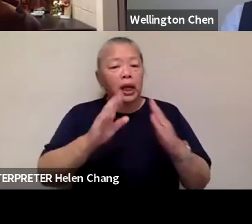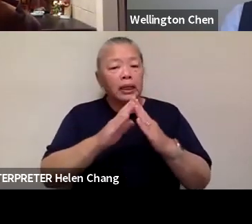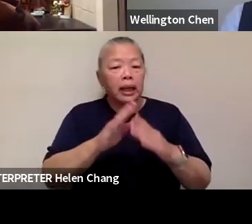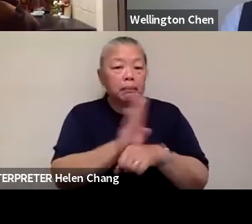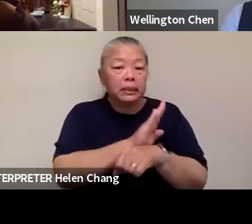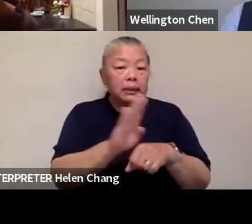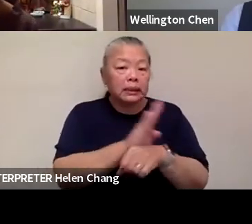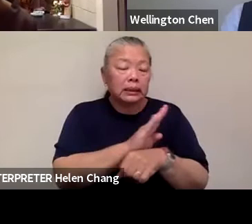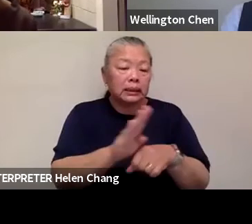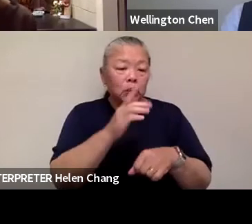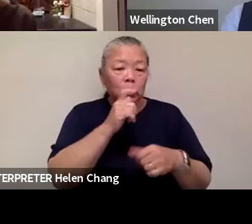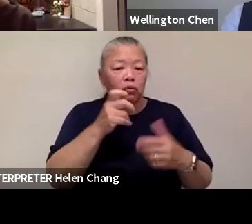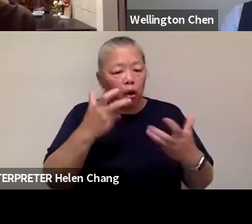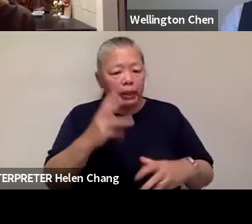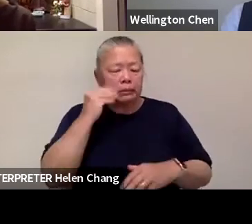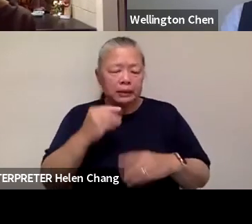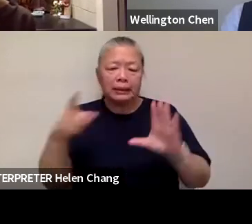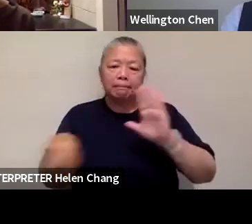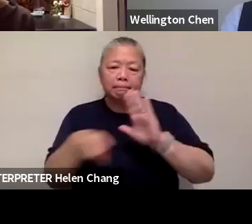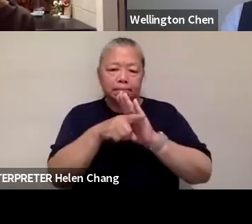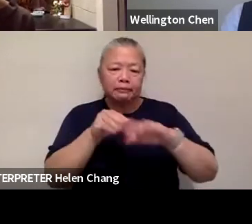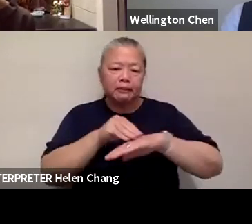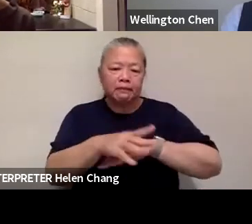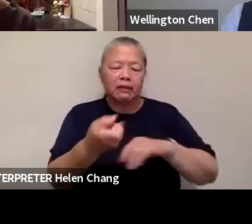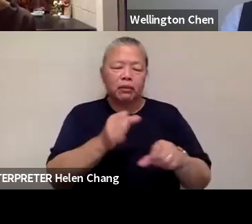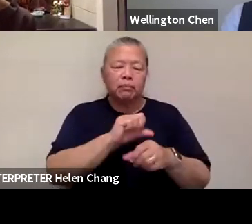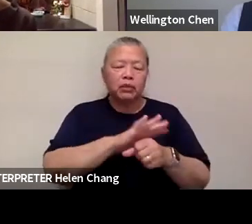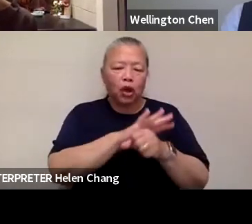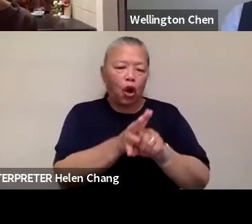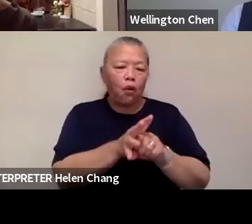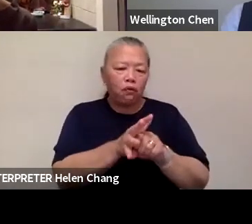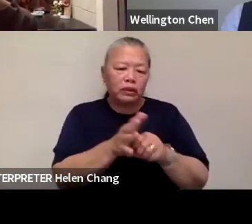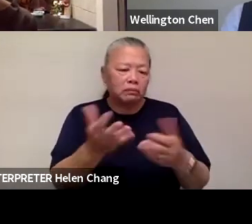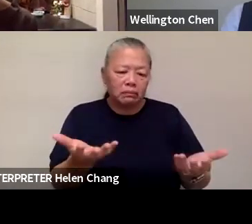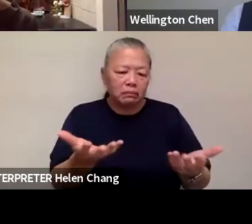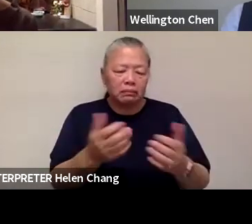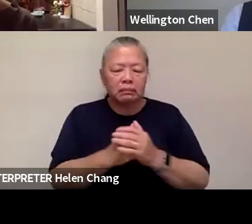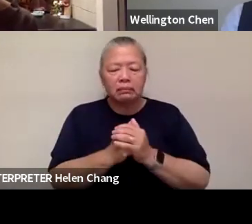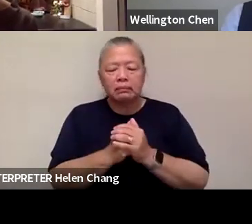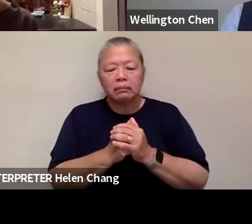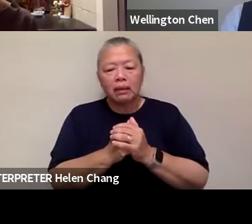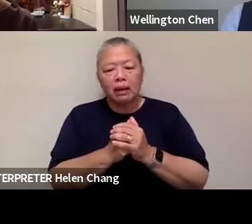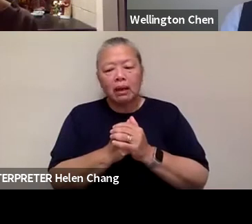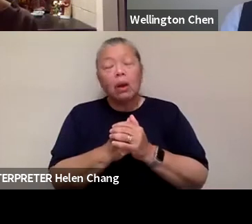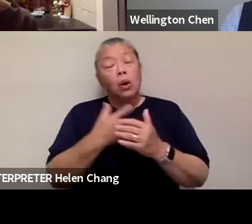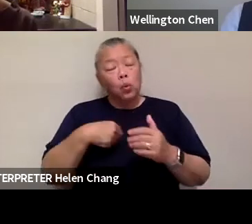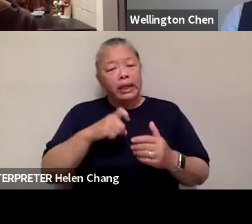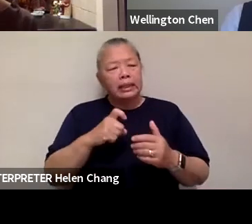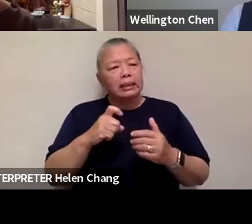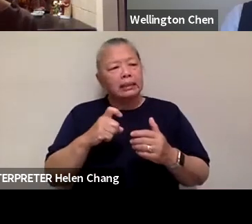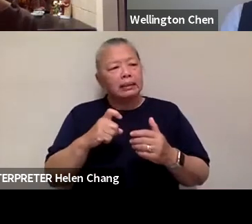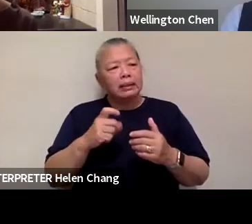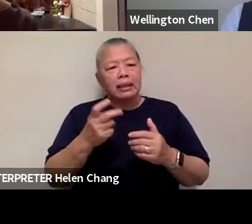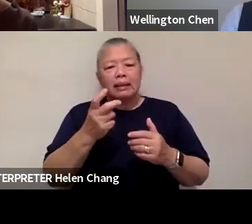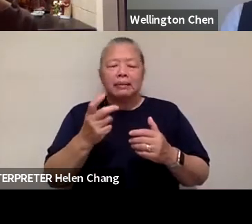So yeah, mean, until then, we really need our diners and really the